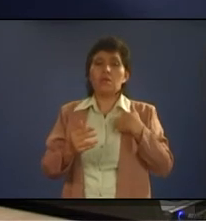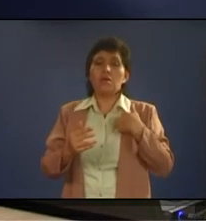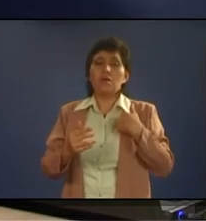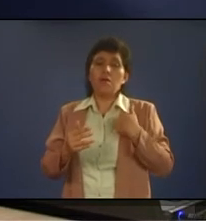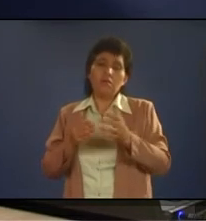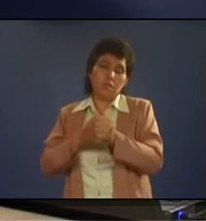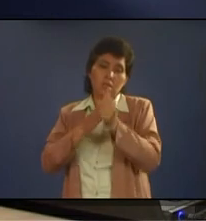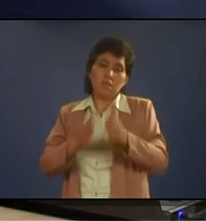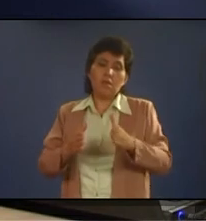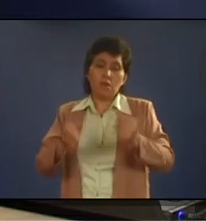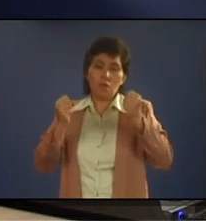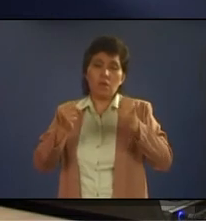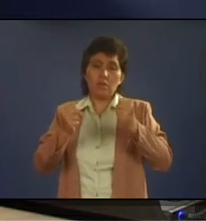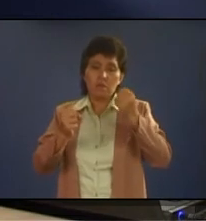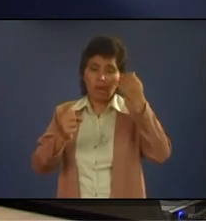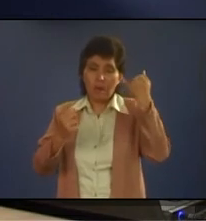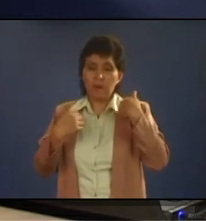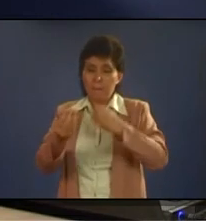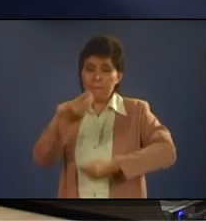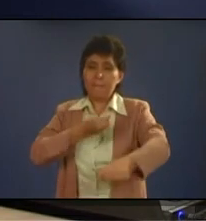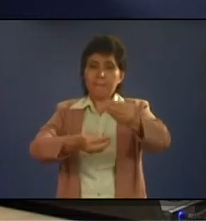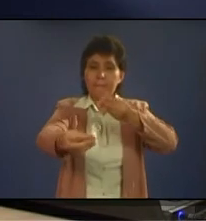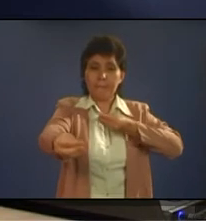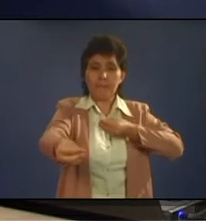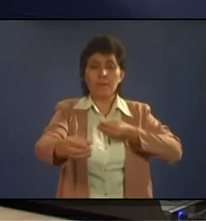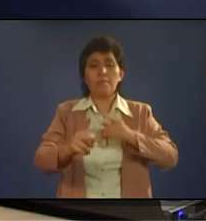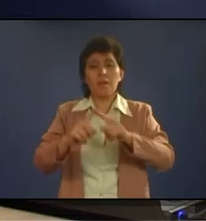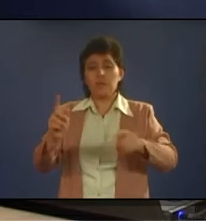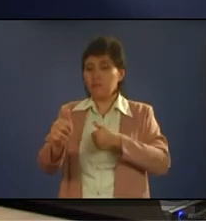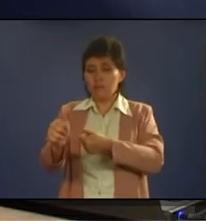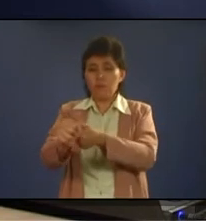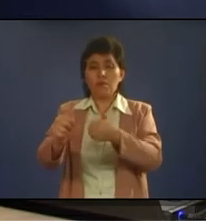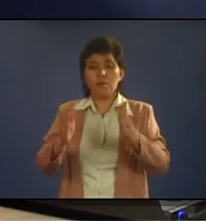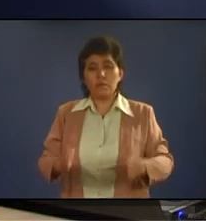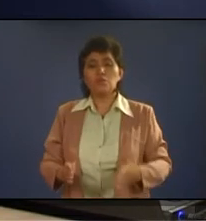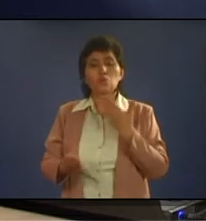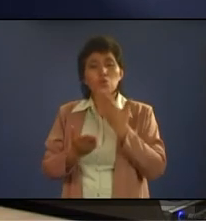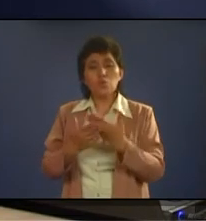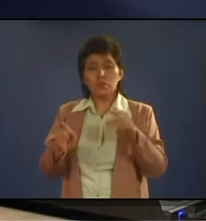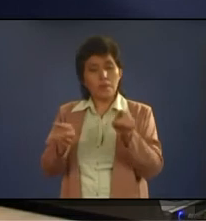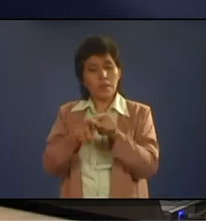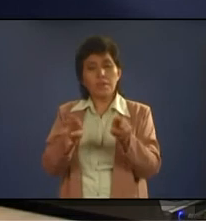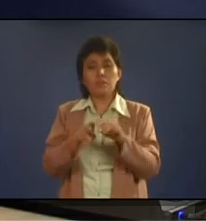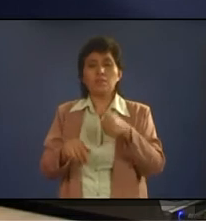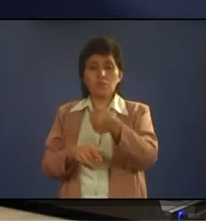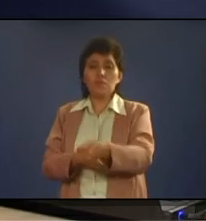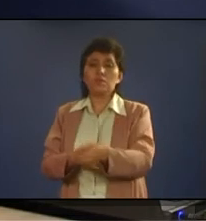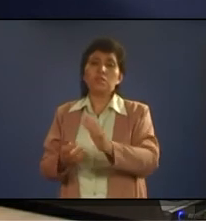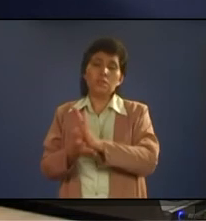followers are as good as you it's just that you have that extra advantage in becoming a leader